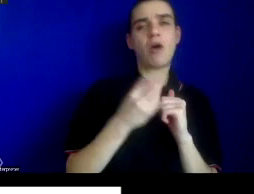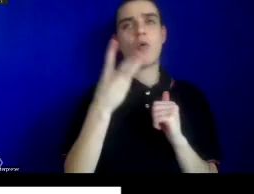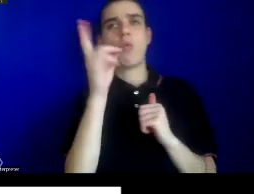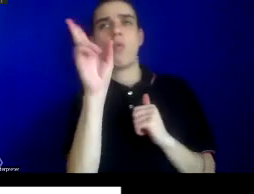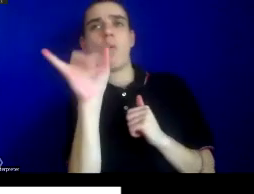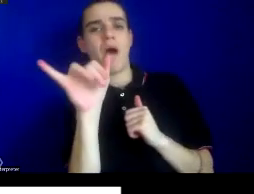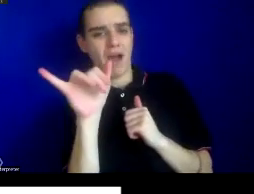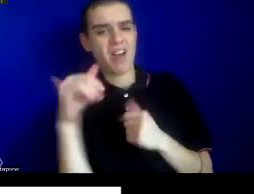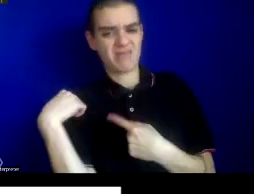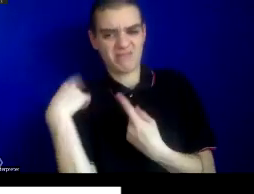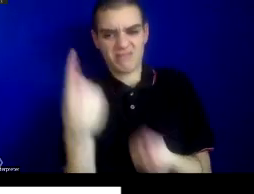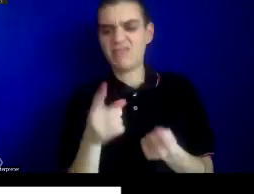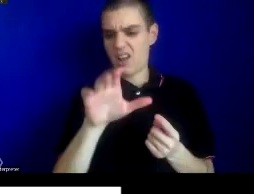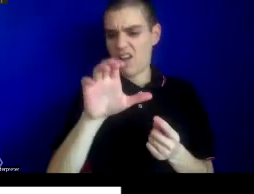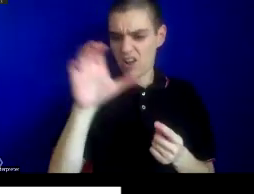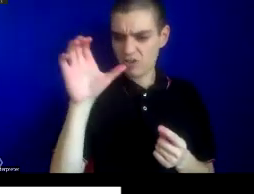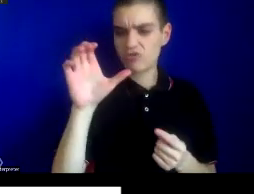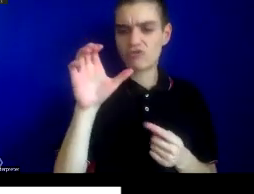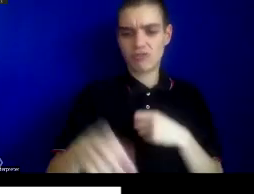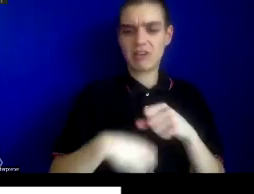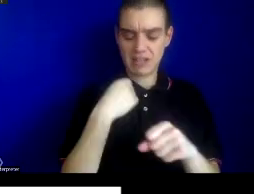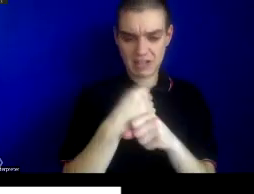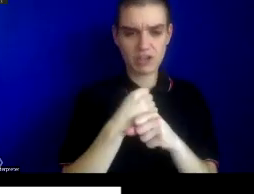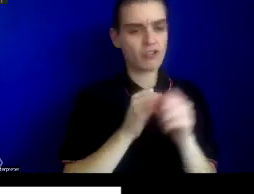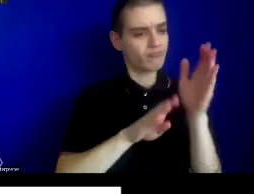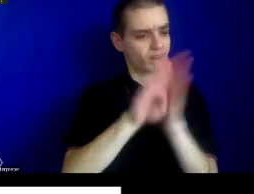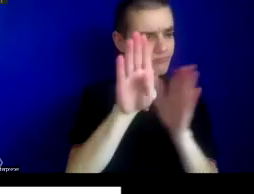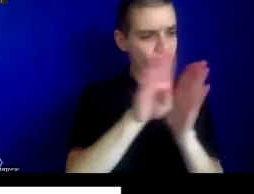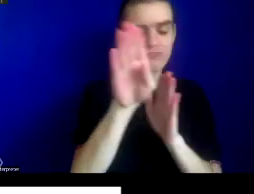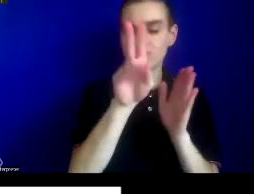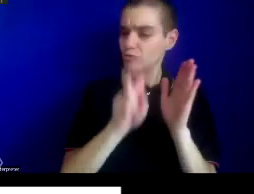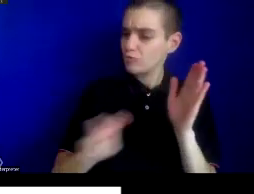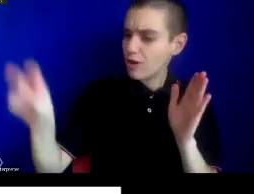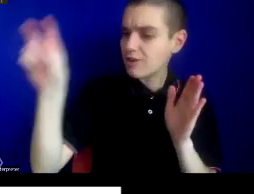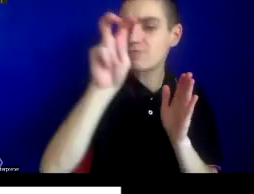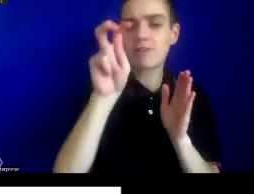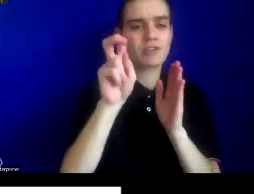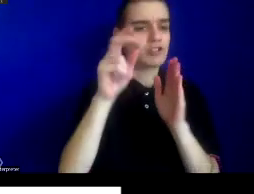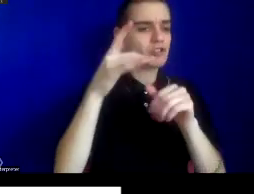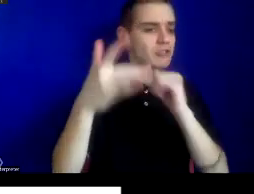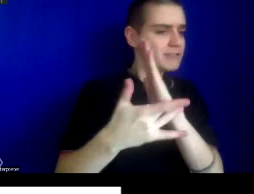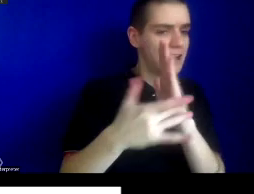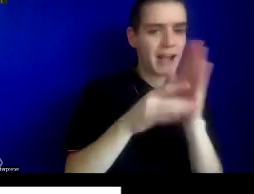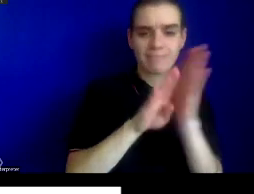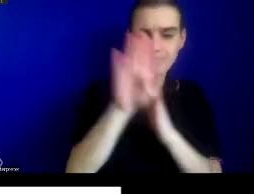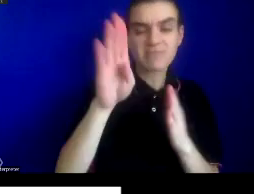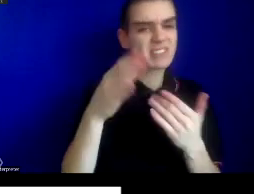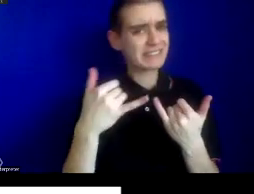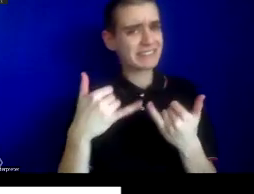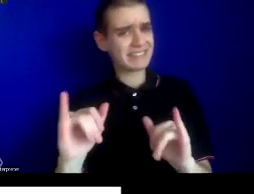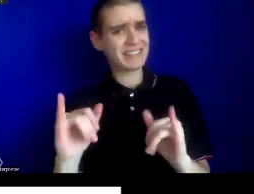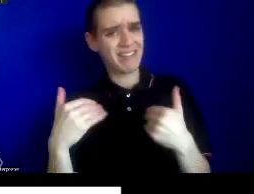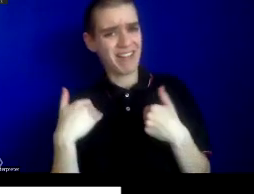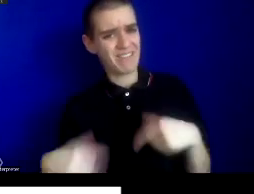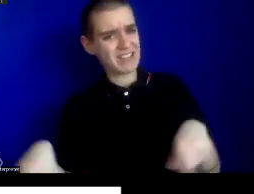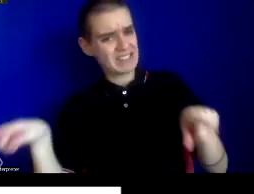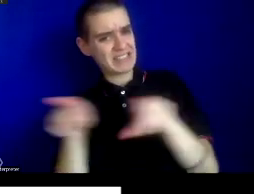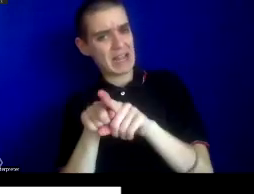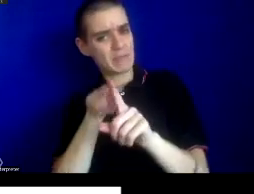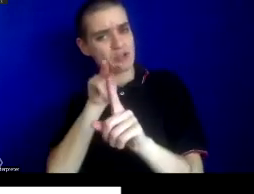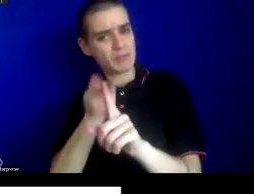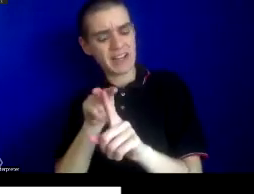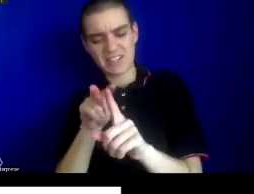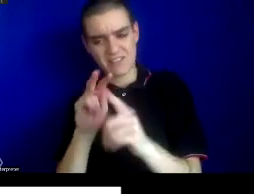of medical advancement and major global and economic transportations, perhaps does such an enduring perspective of the world of epidemic threat endure?